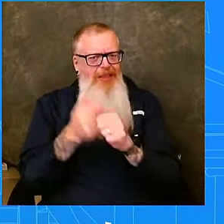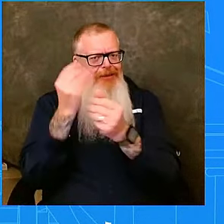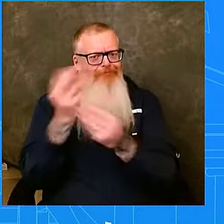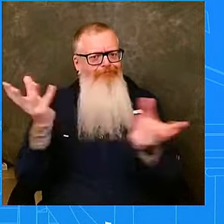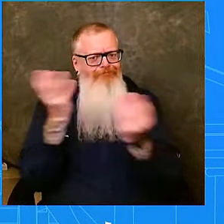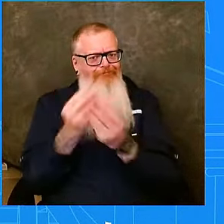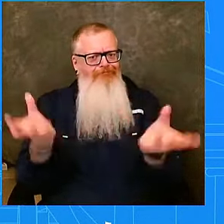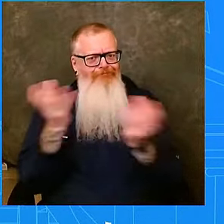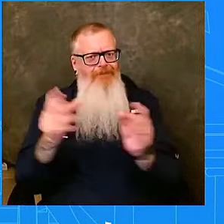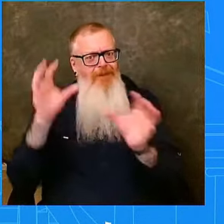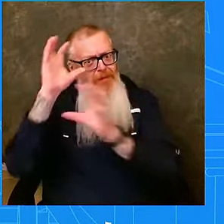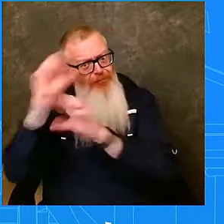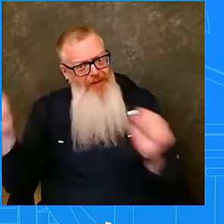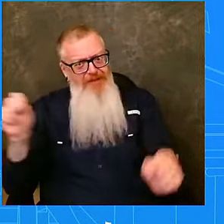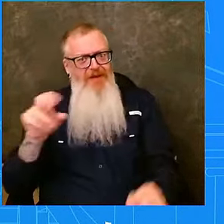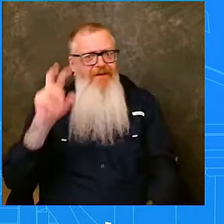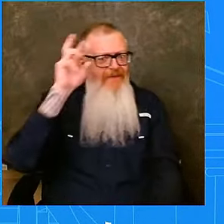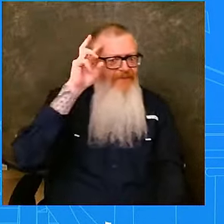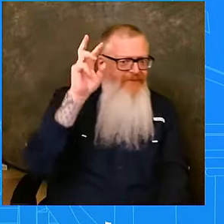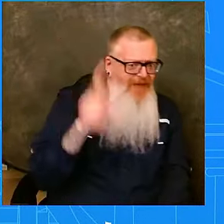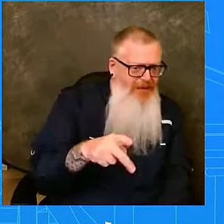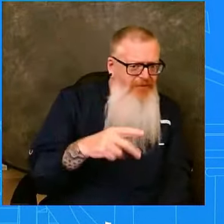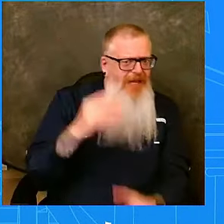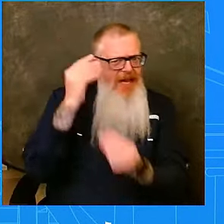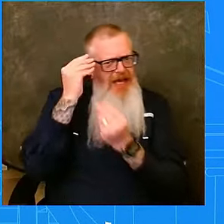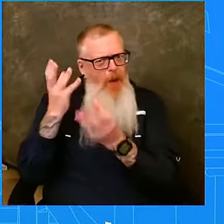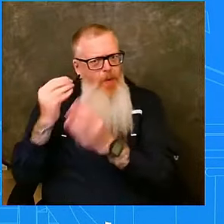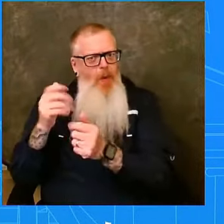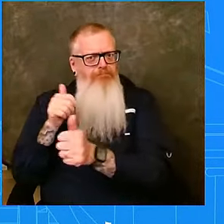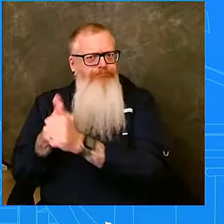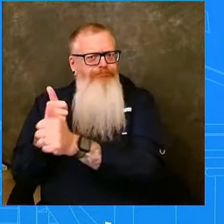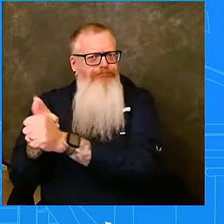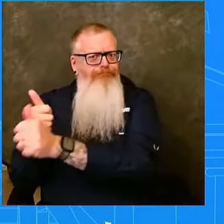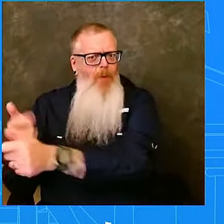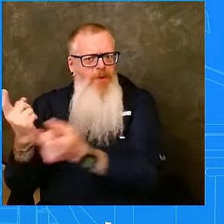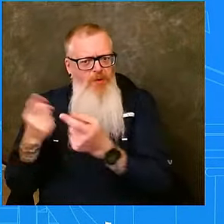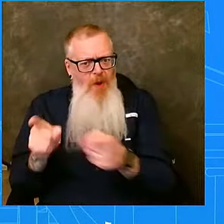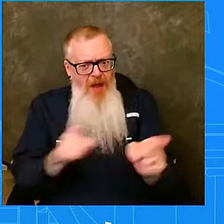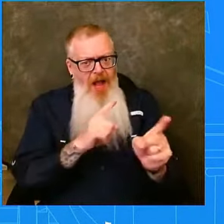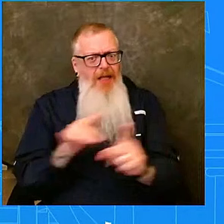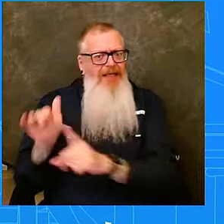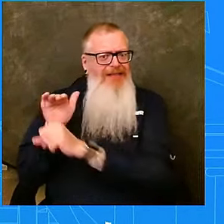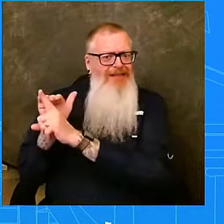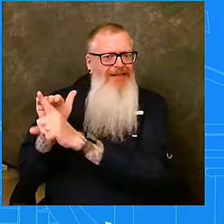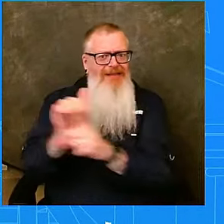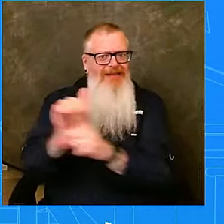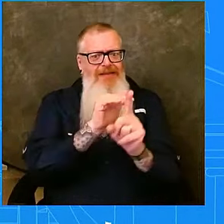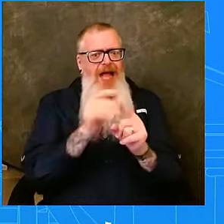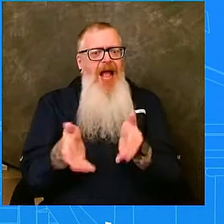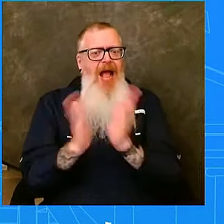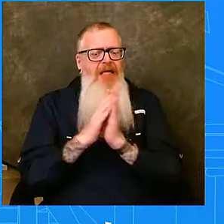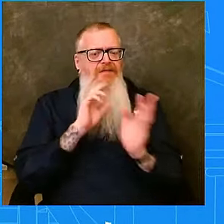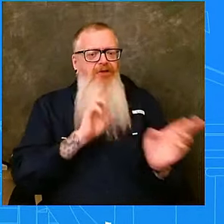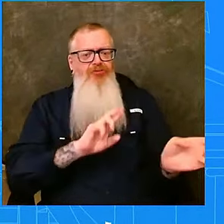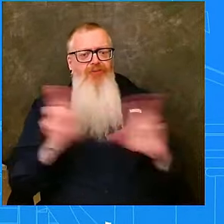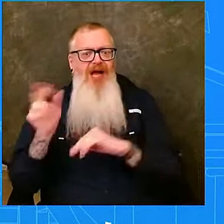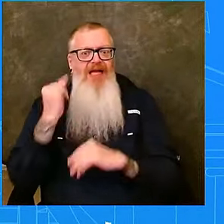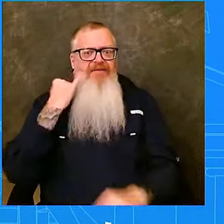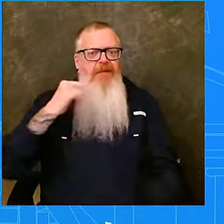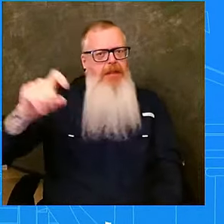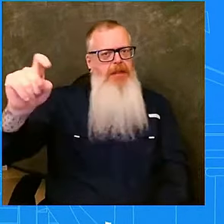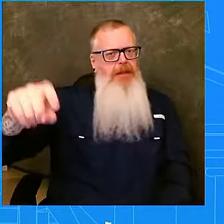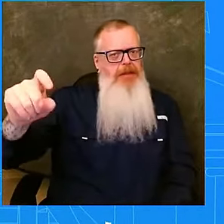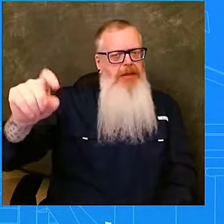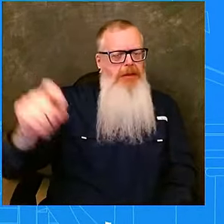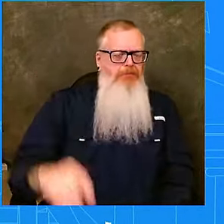so we can make sure that we are getting all of the federal resources that are needed to support their response. And they